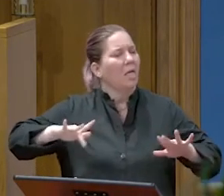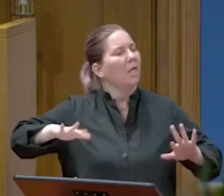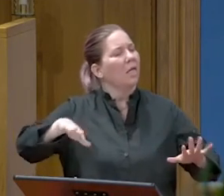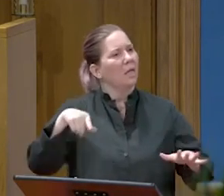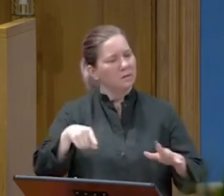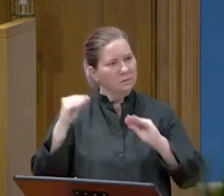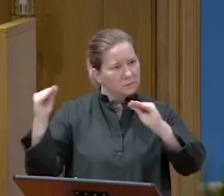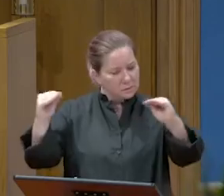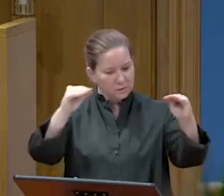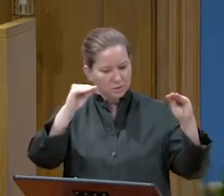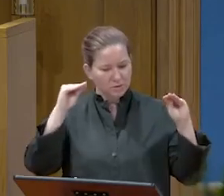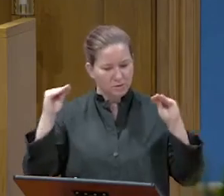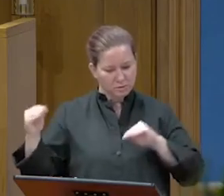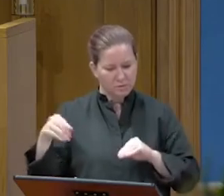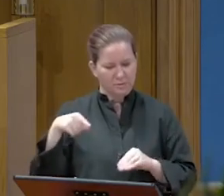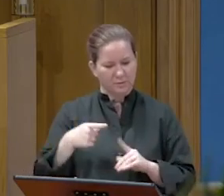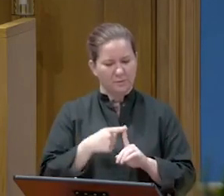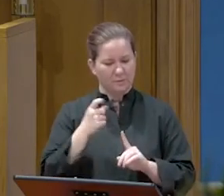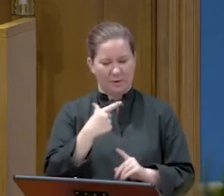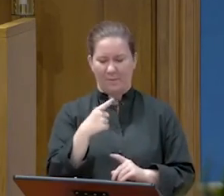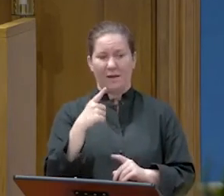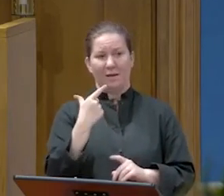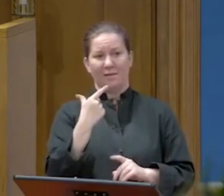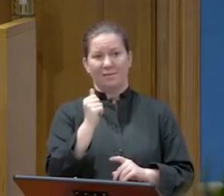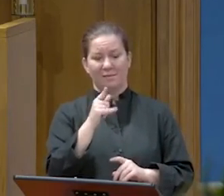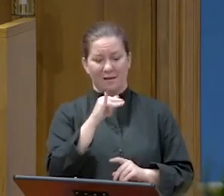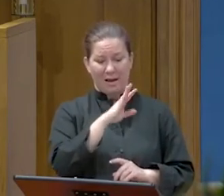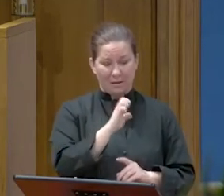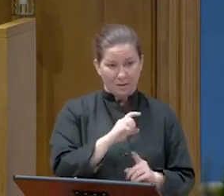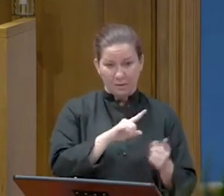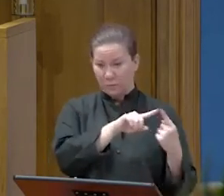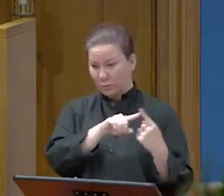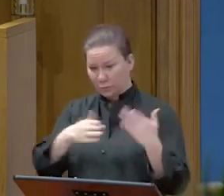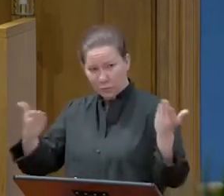Galilee, where he began, even to his place.